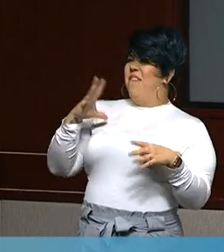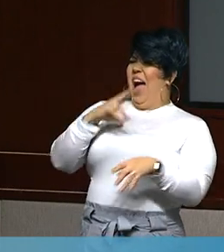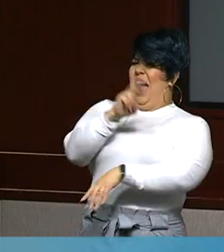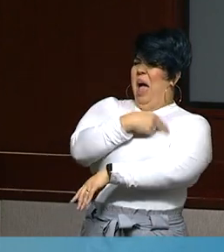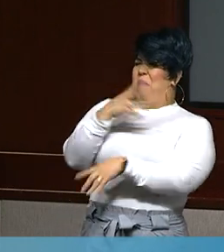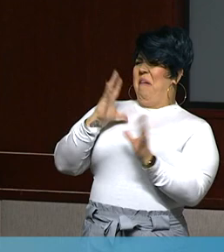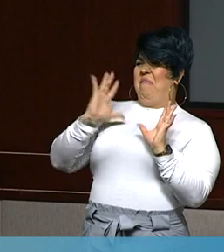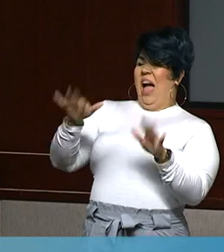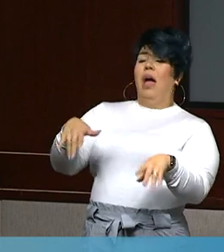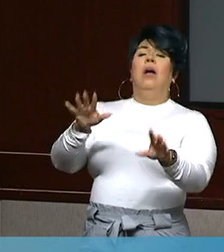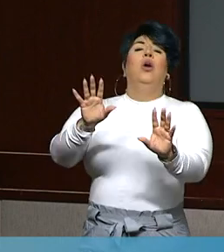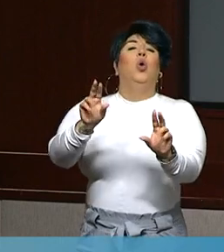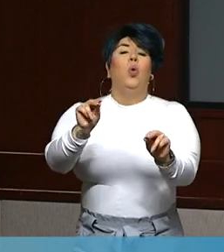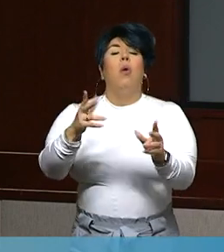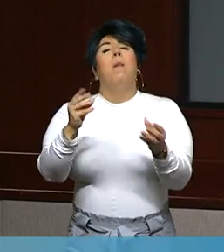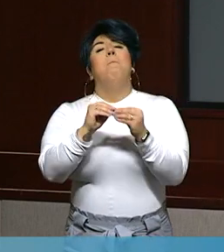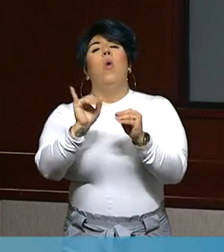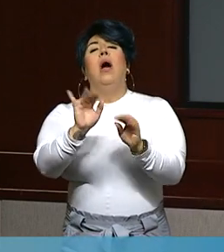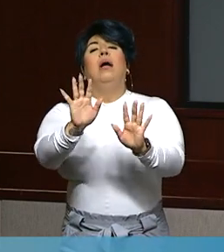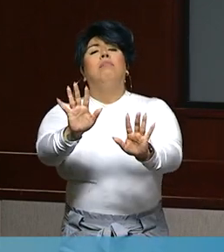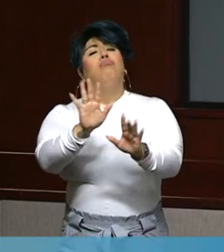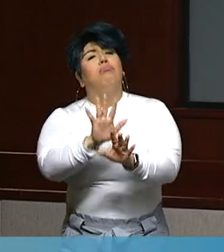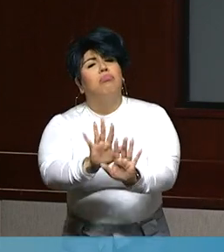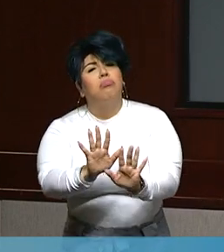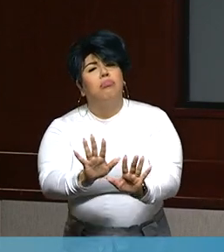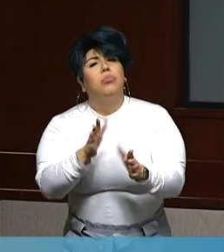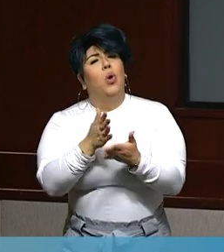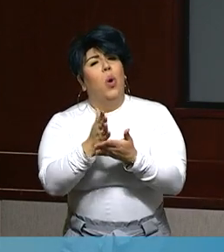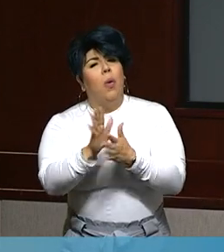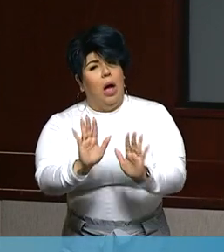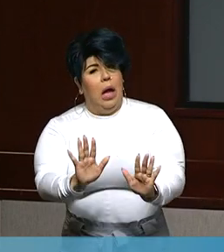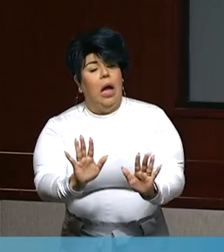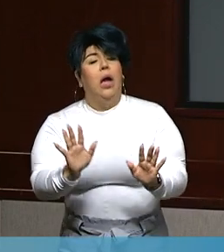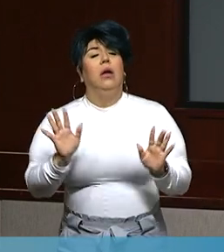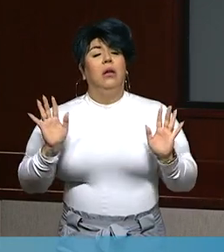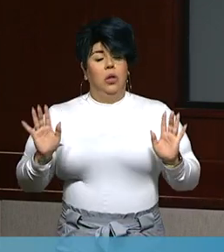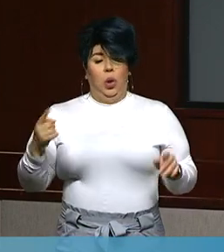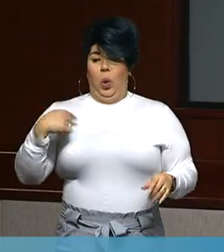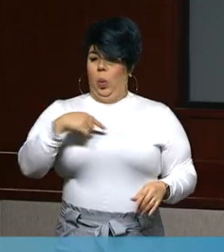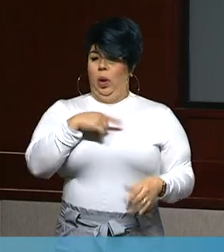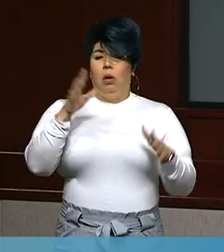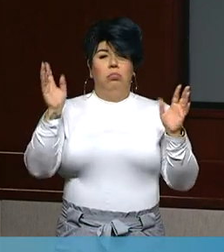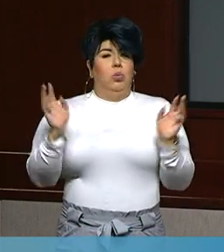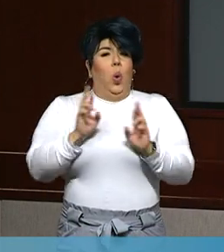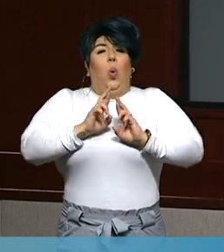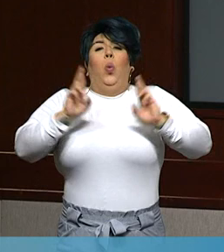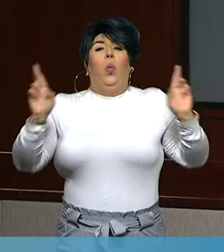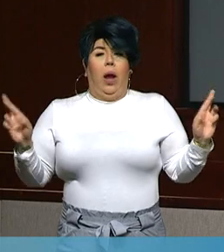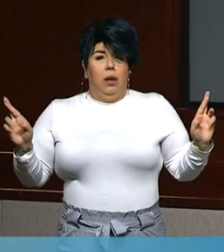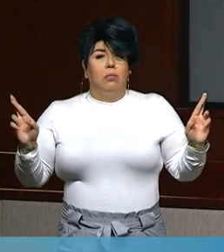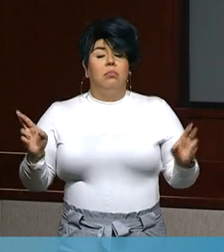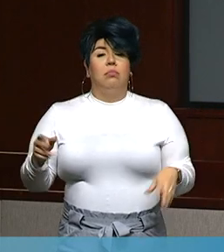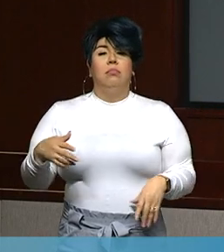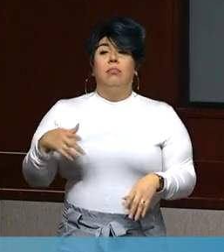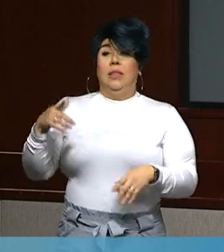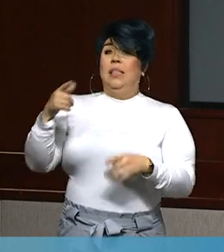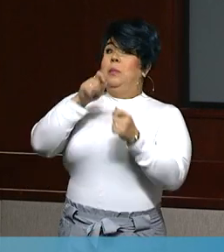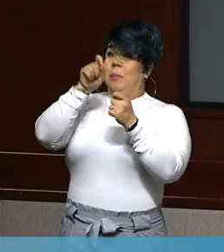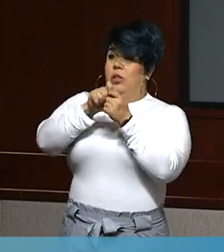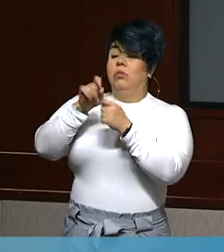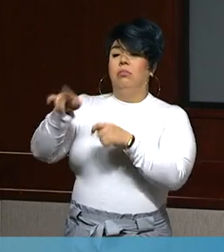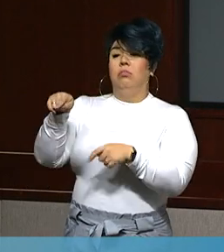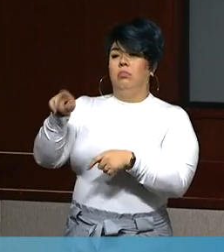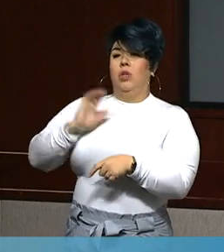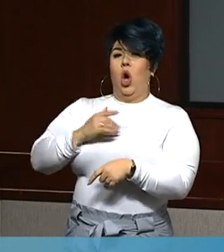just assure the public that we're here. Again, we're dynamic. As the trauma center speaking specifically for Kern